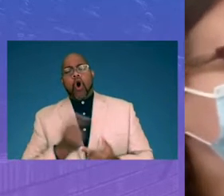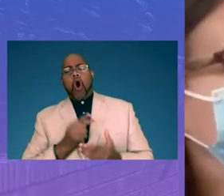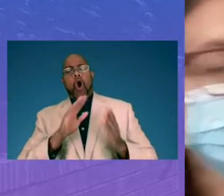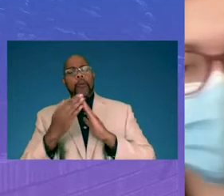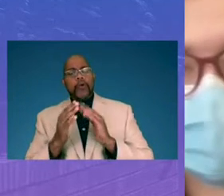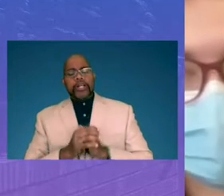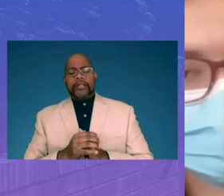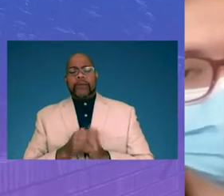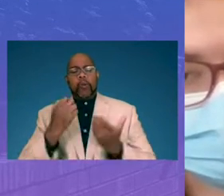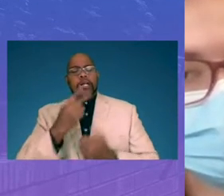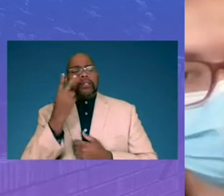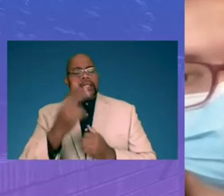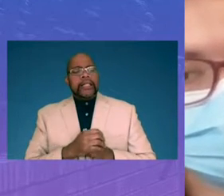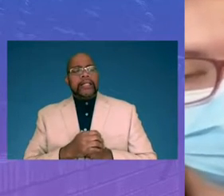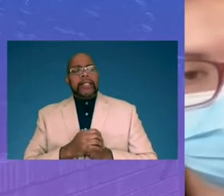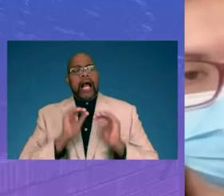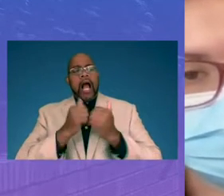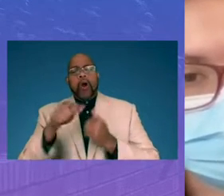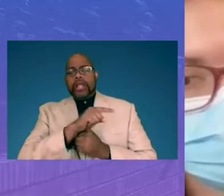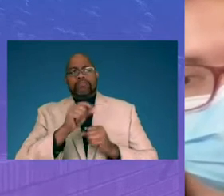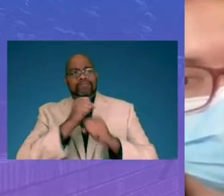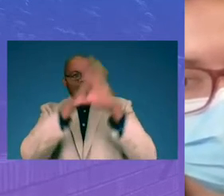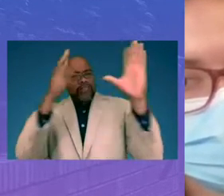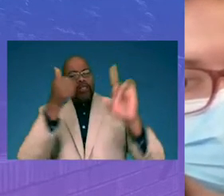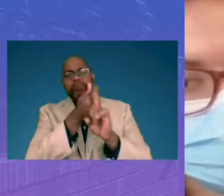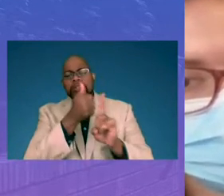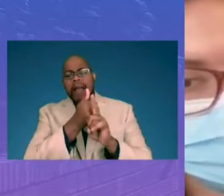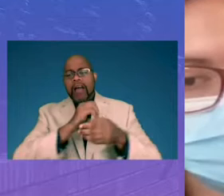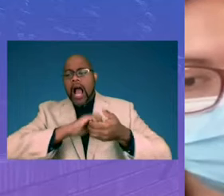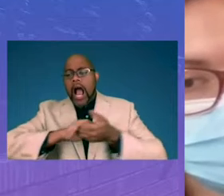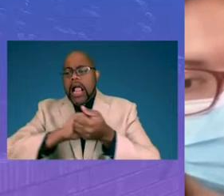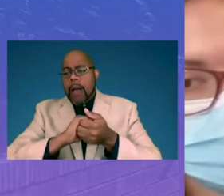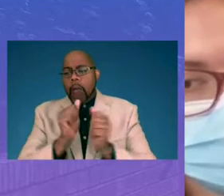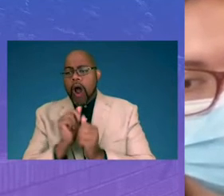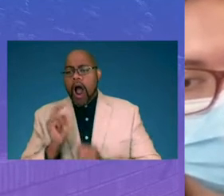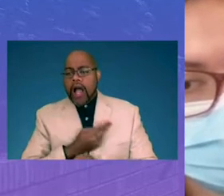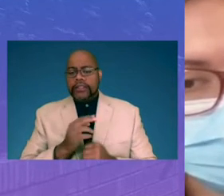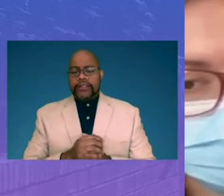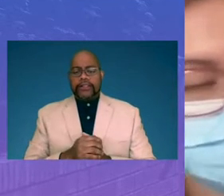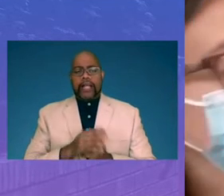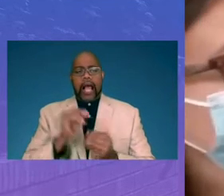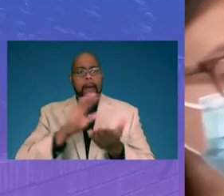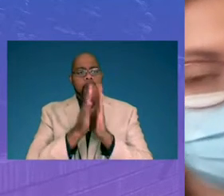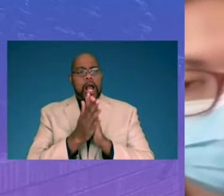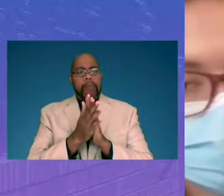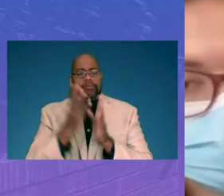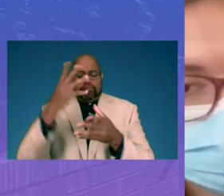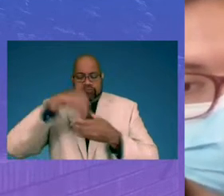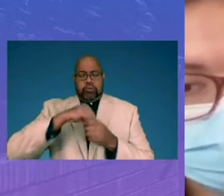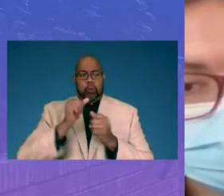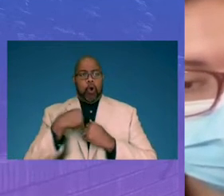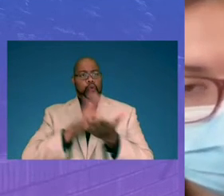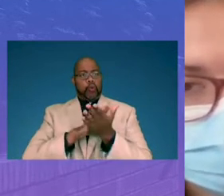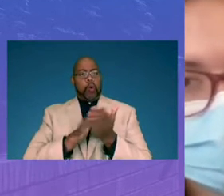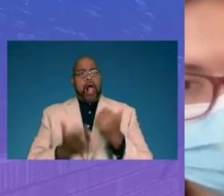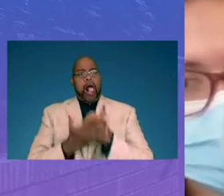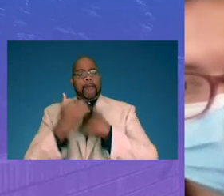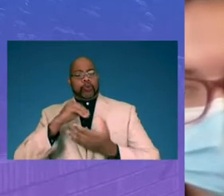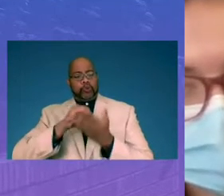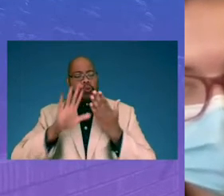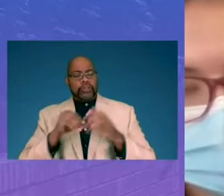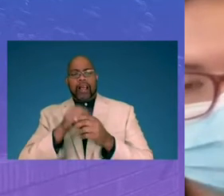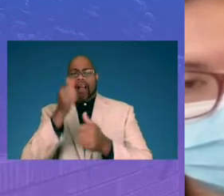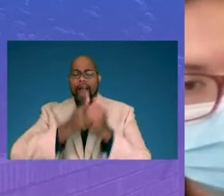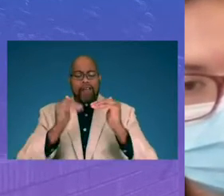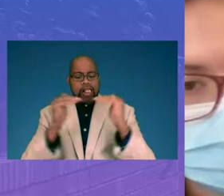I want to see how they envision themselves collaborating with us and just becoming one with our school and helping our students in every level